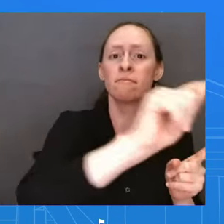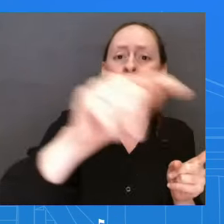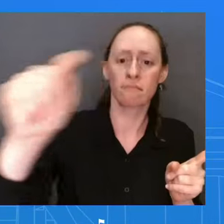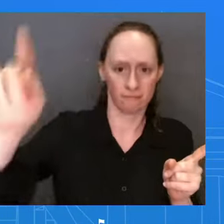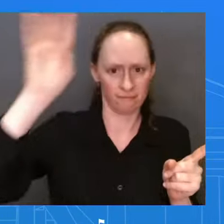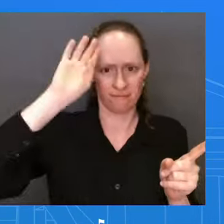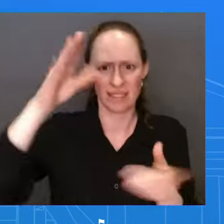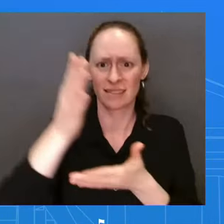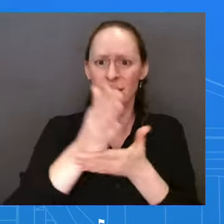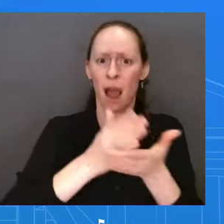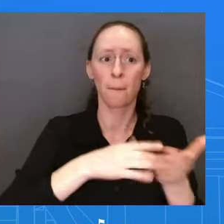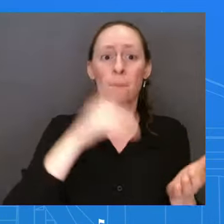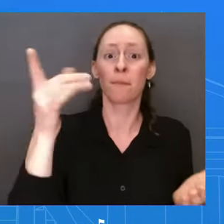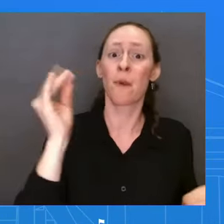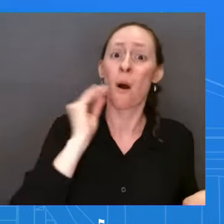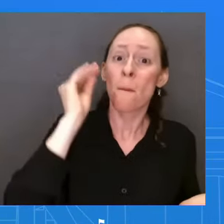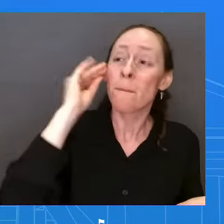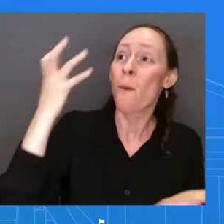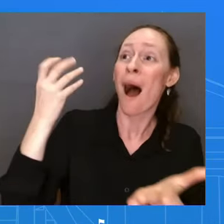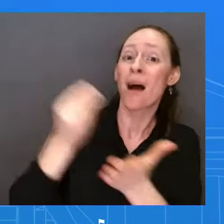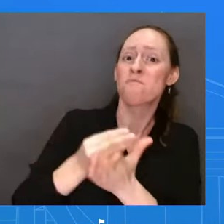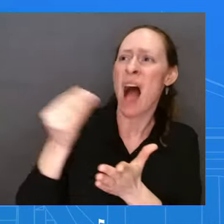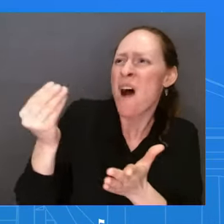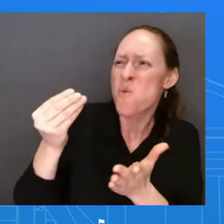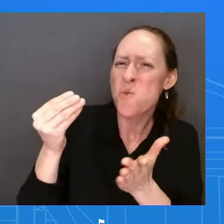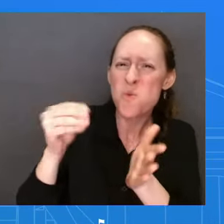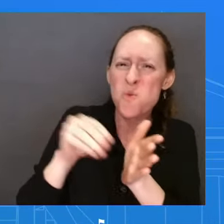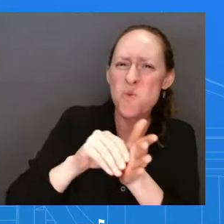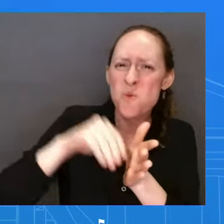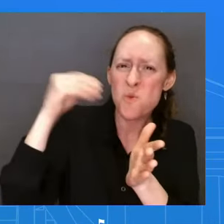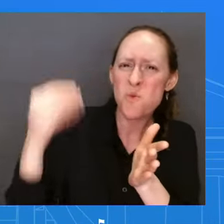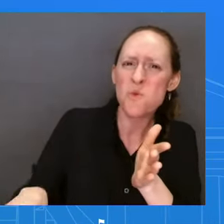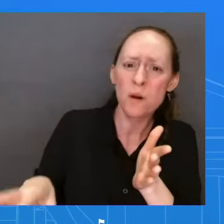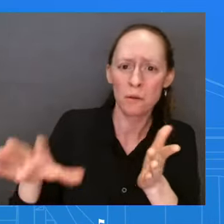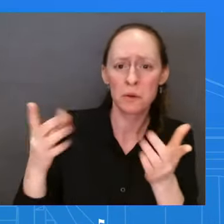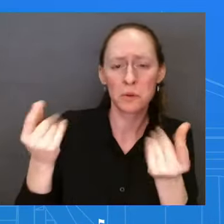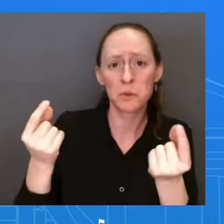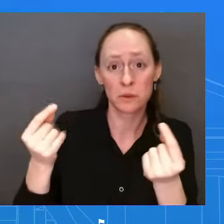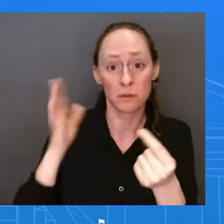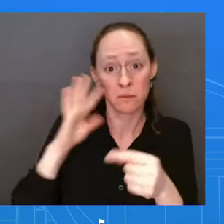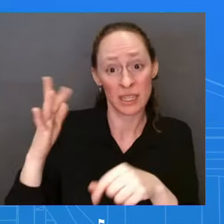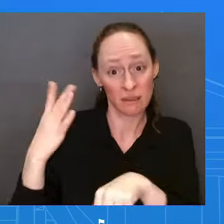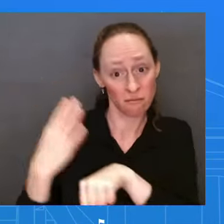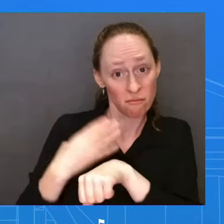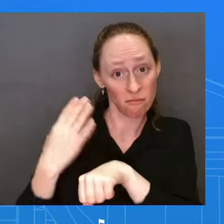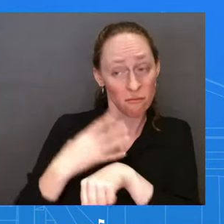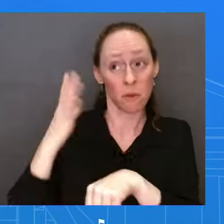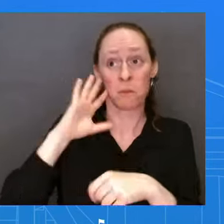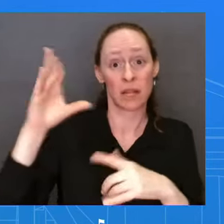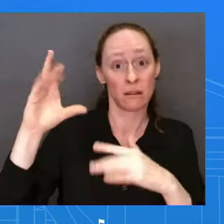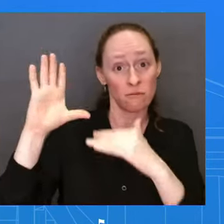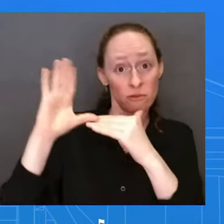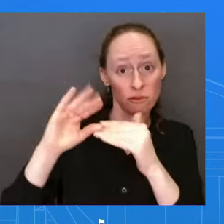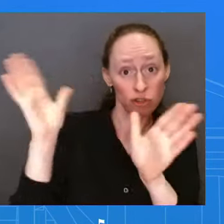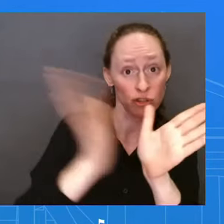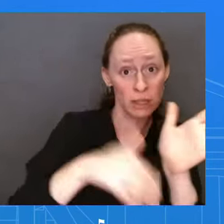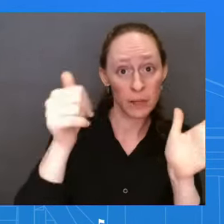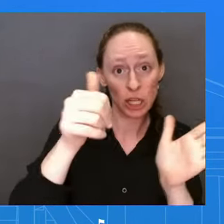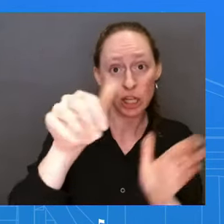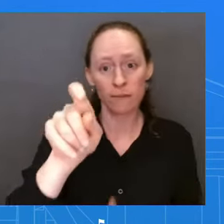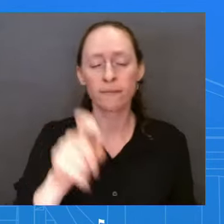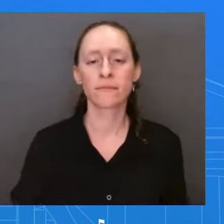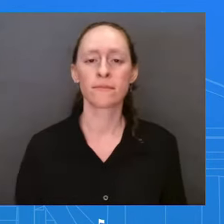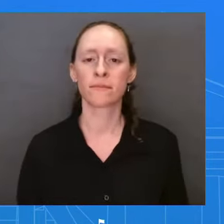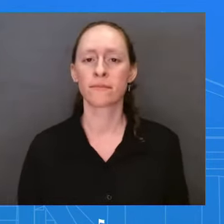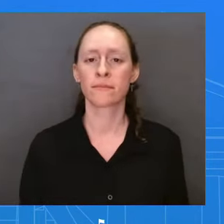inflation. And then I want to ask you about the overall outlook for the economy, whether you're more confident now that there will